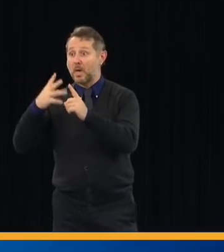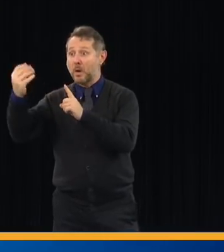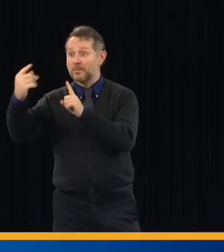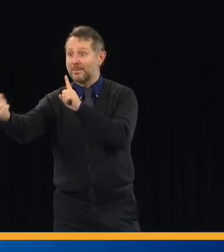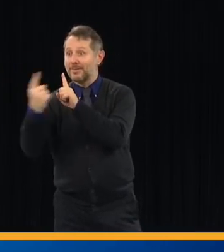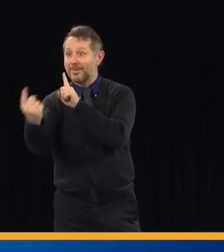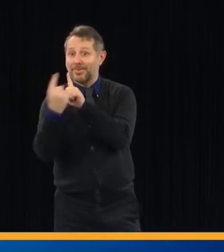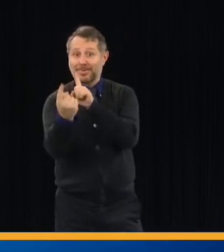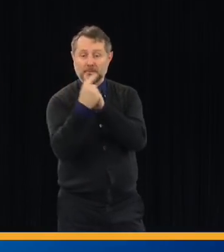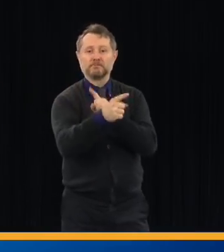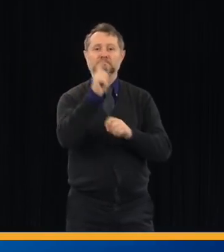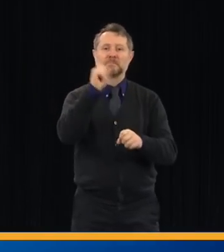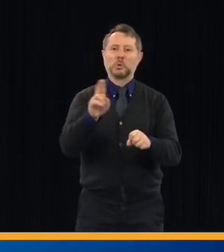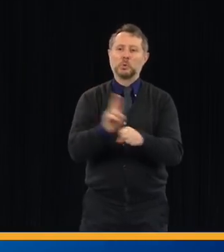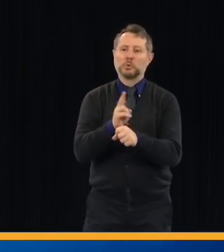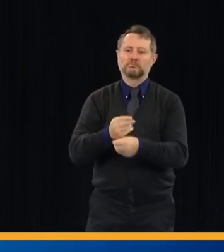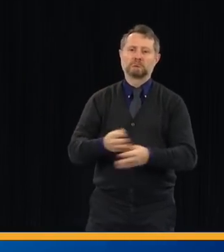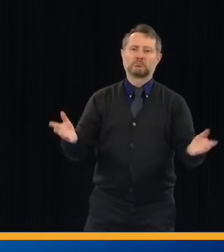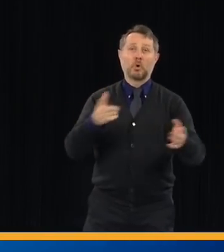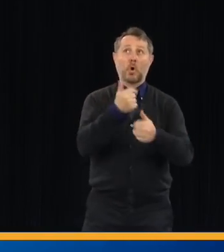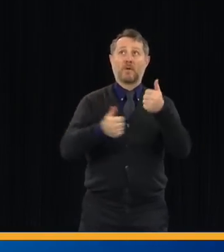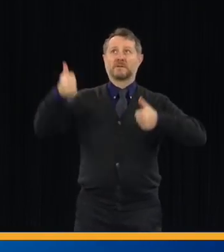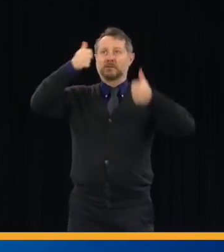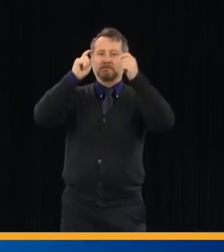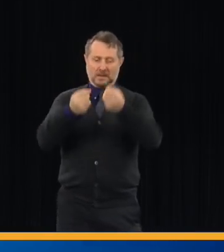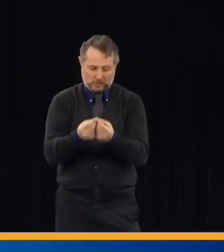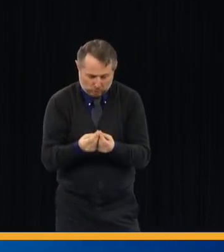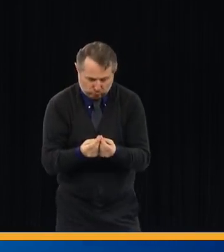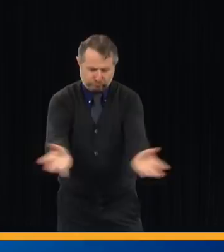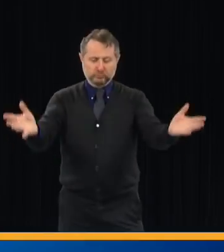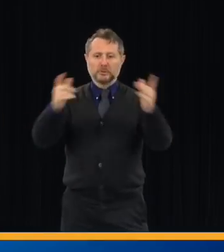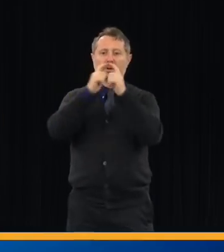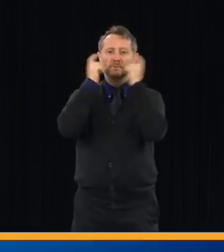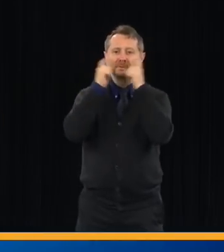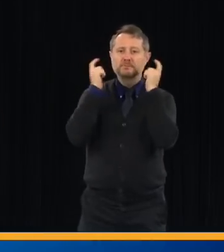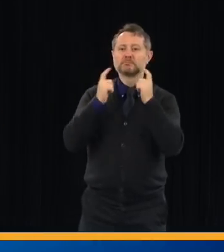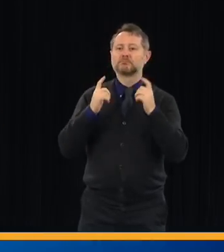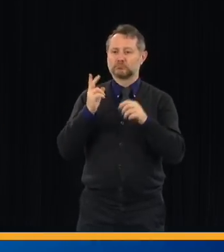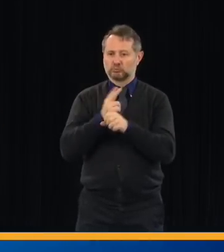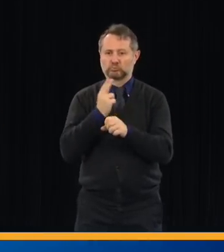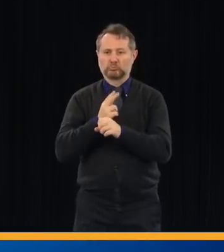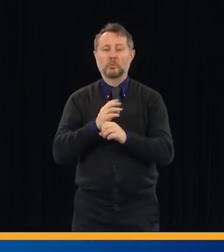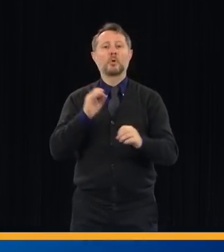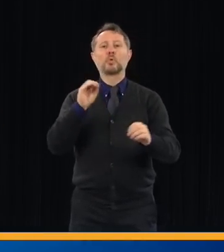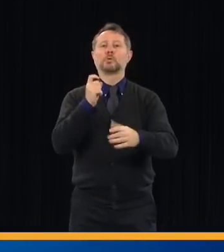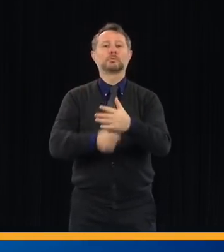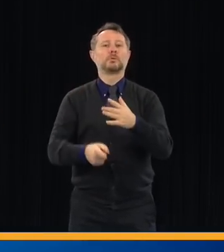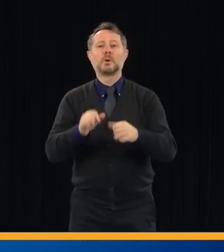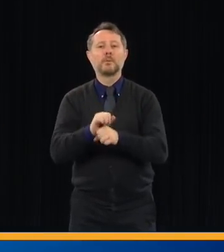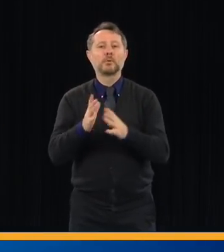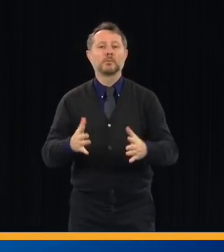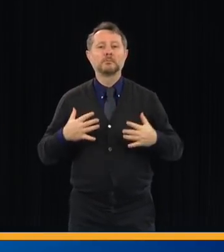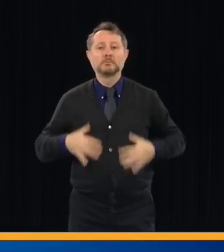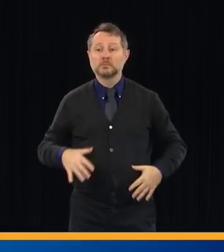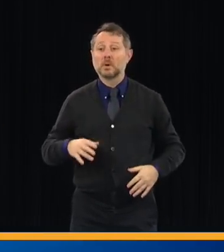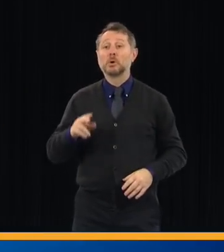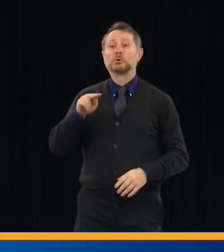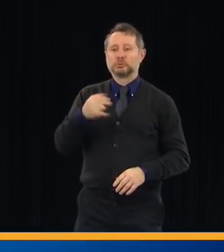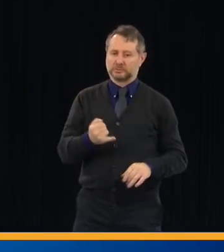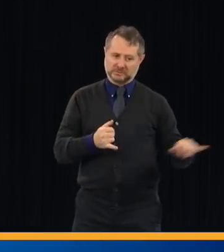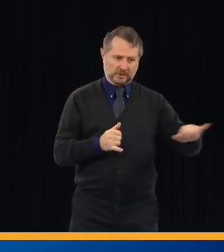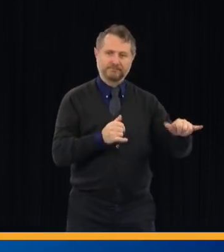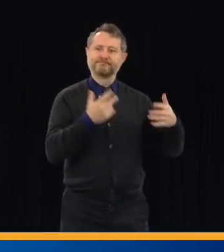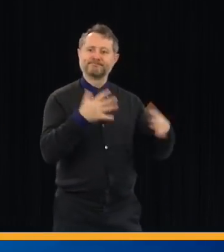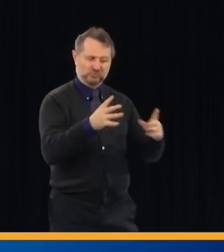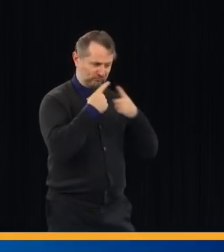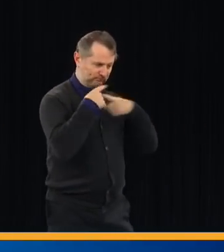provide those masks cost-free. New Jersey did a similar order, and I think